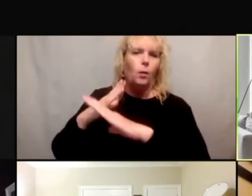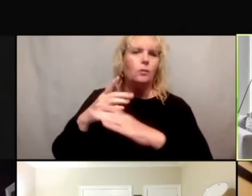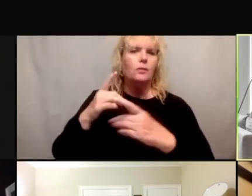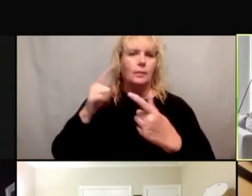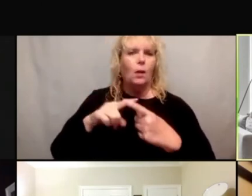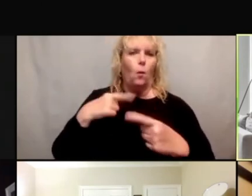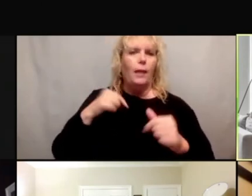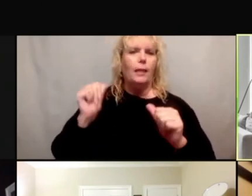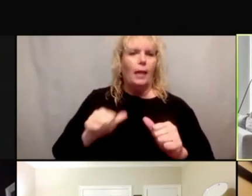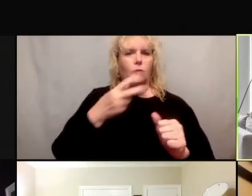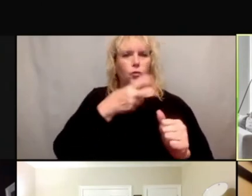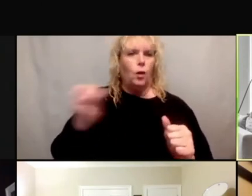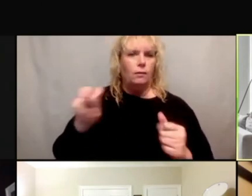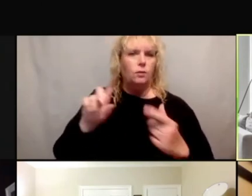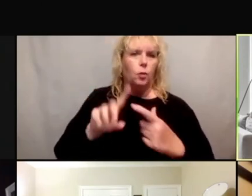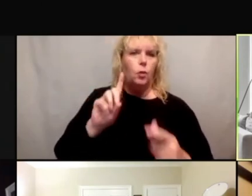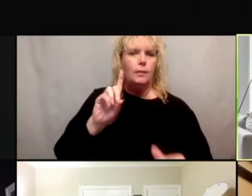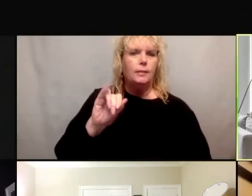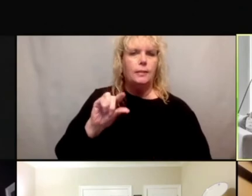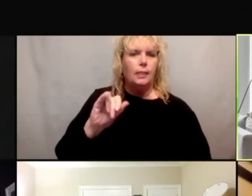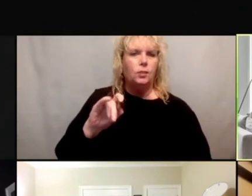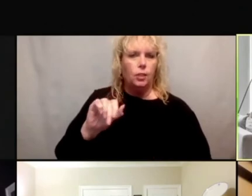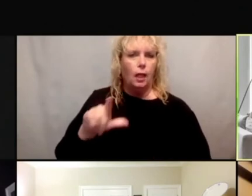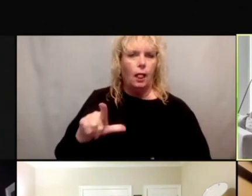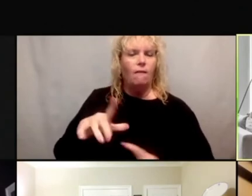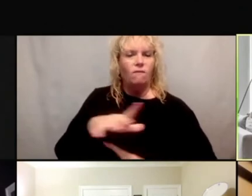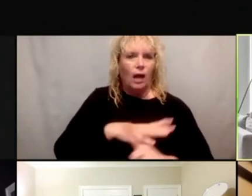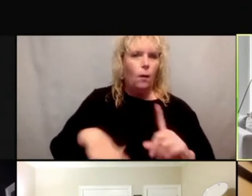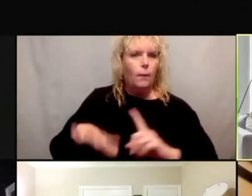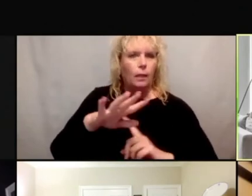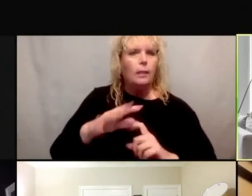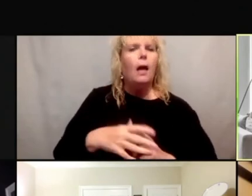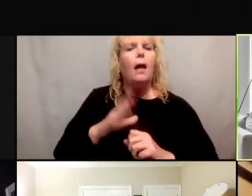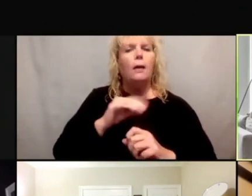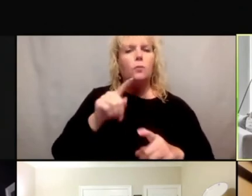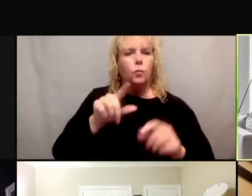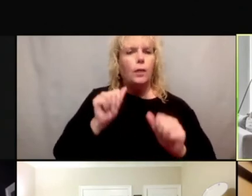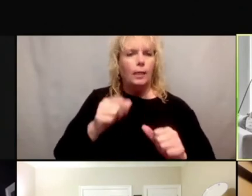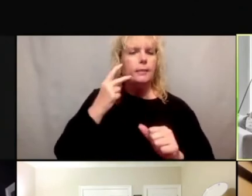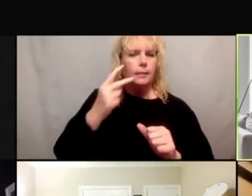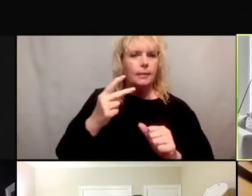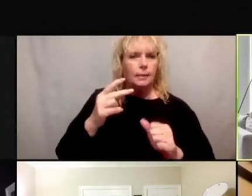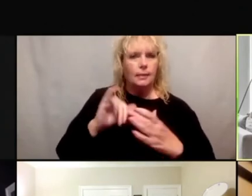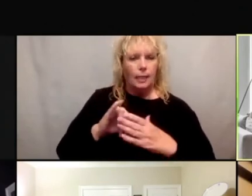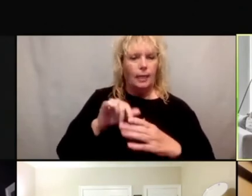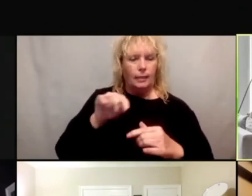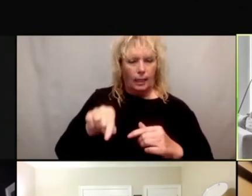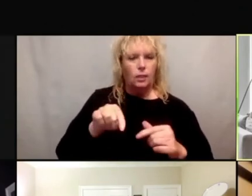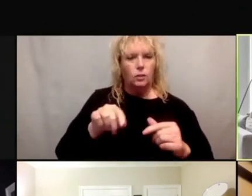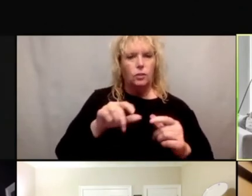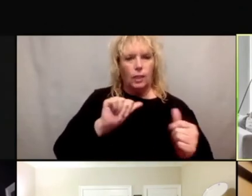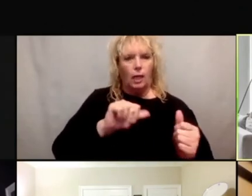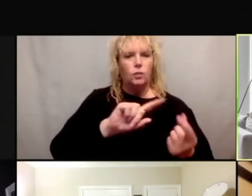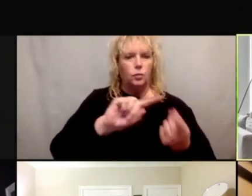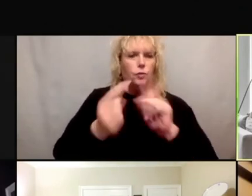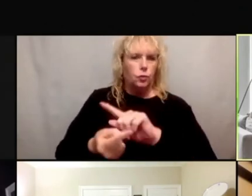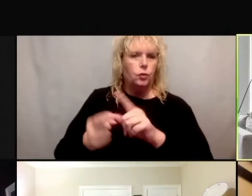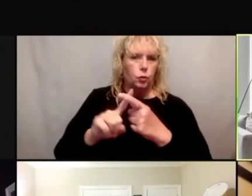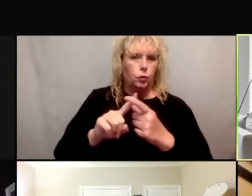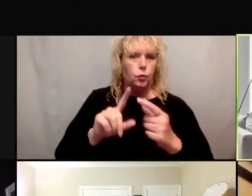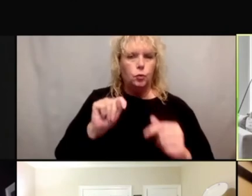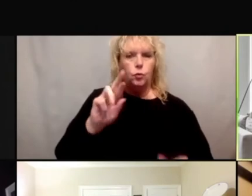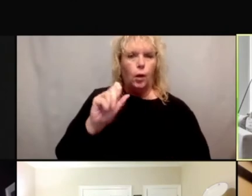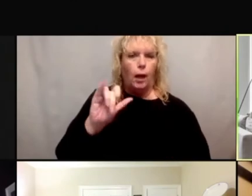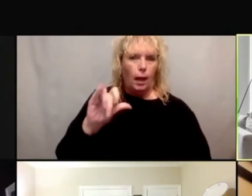But I think, you know, looking at that, we can look at care and clinical practice and translate that to clinical trial visits. So we saw during